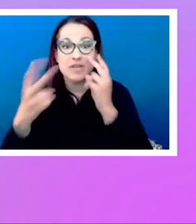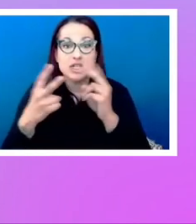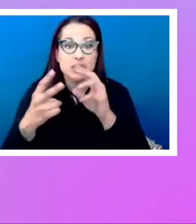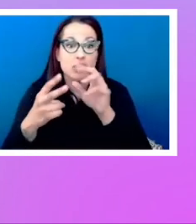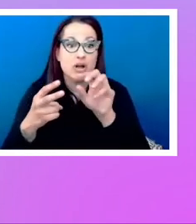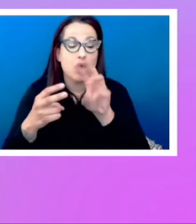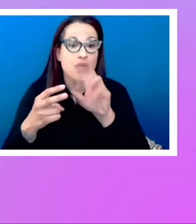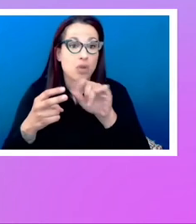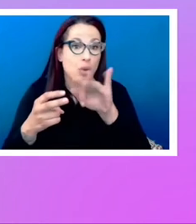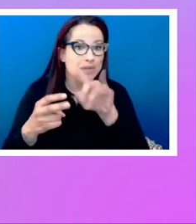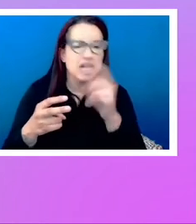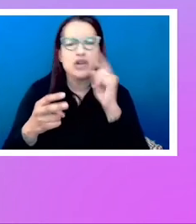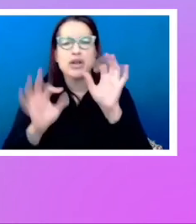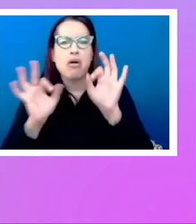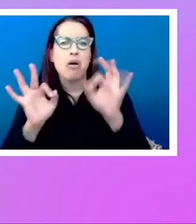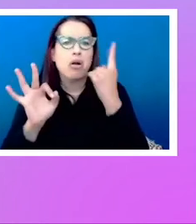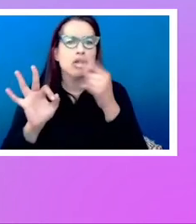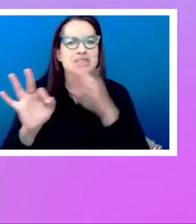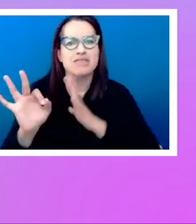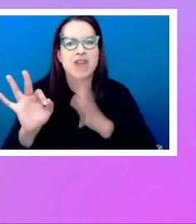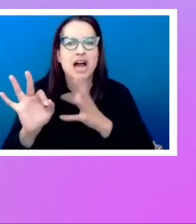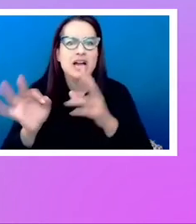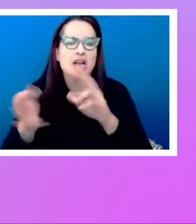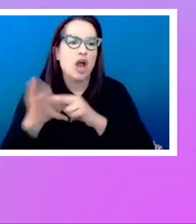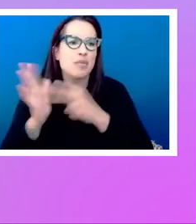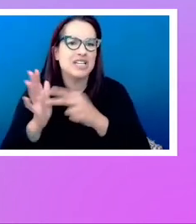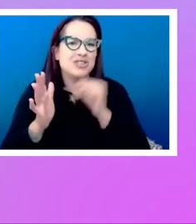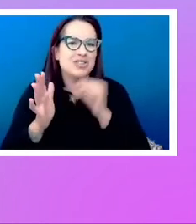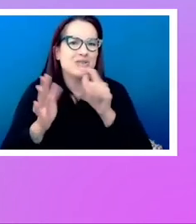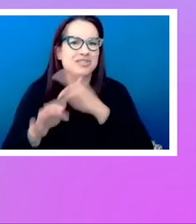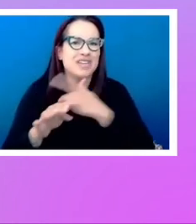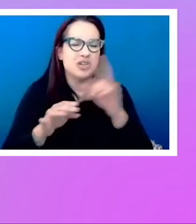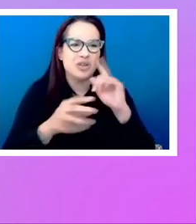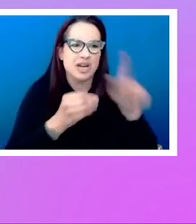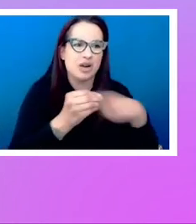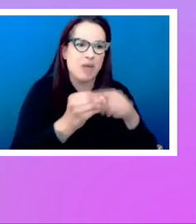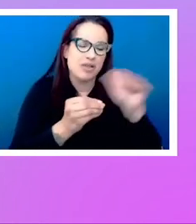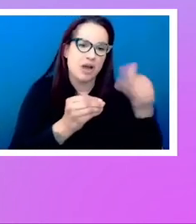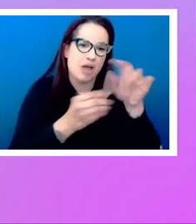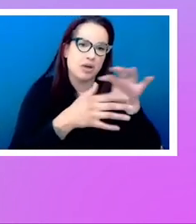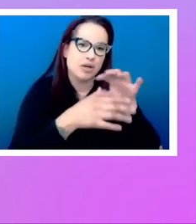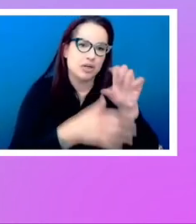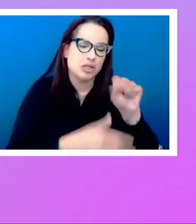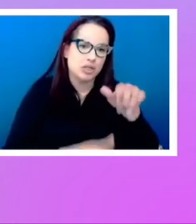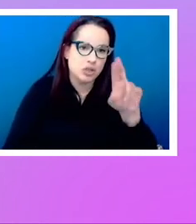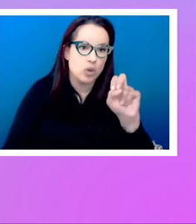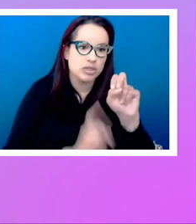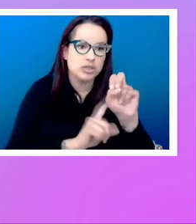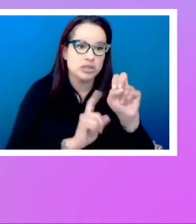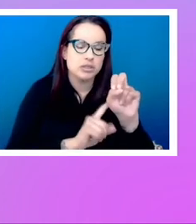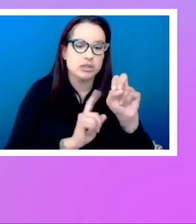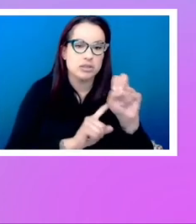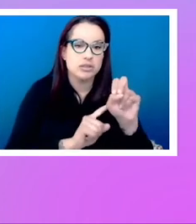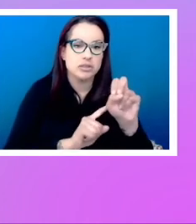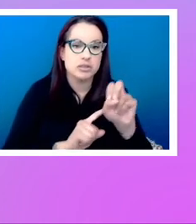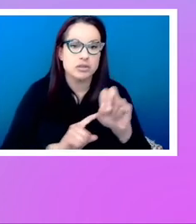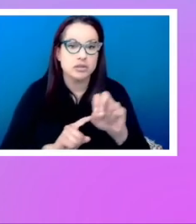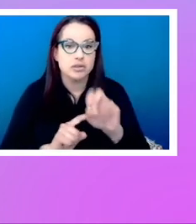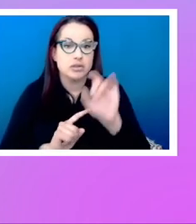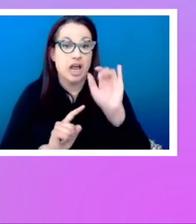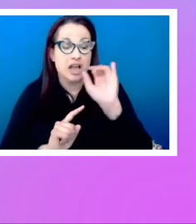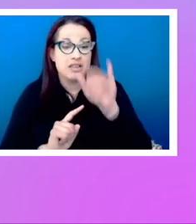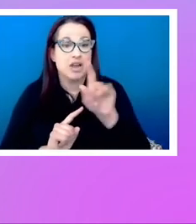that looks fine, you don't really think about the source. Those tools encourage the dragging around of items to make your